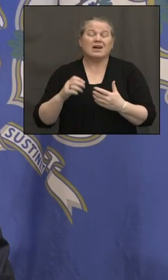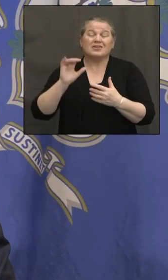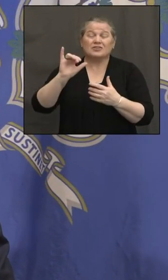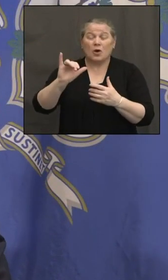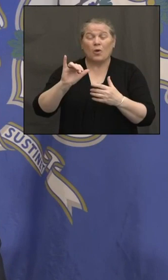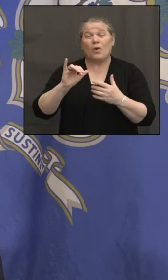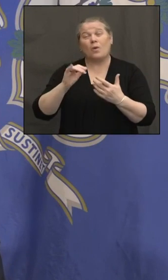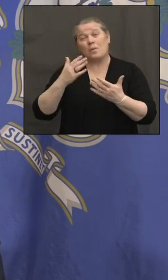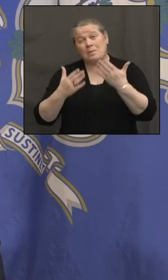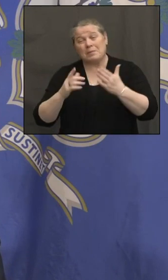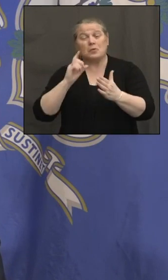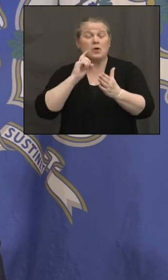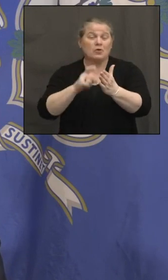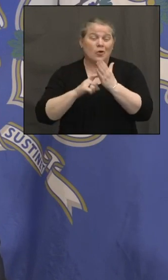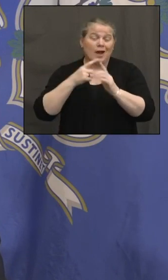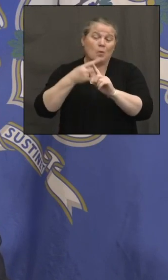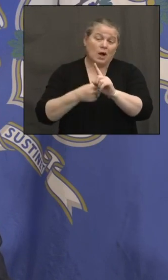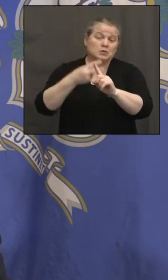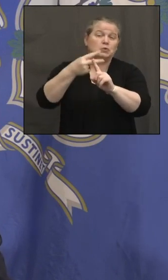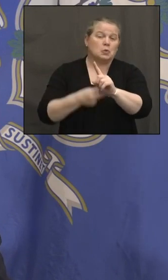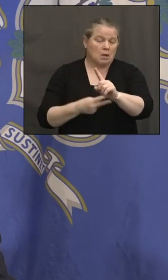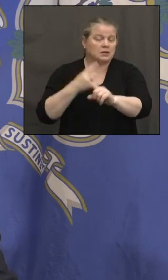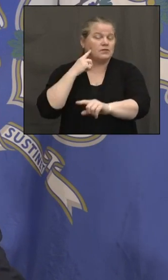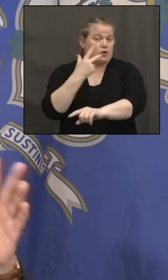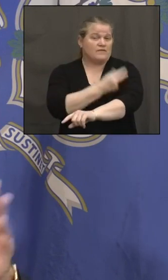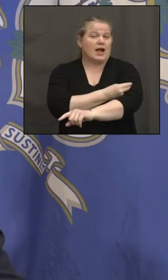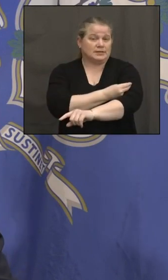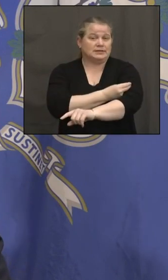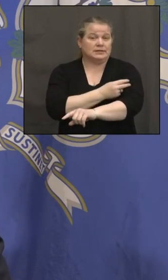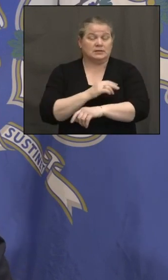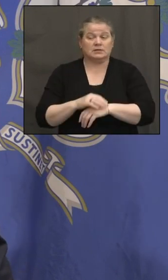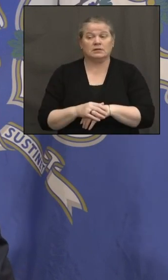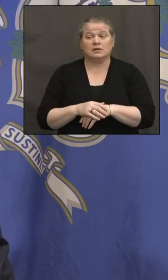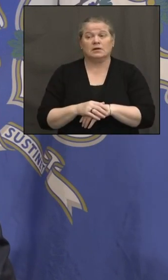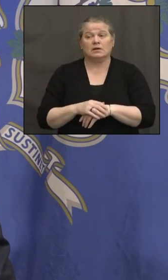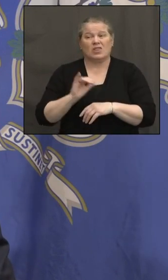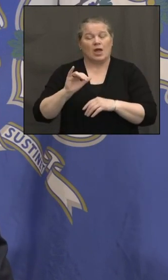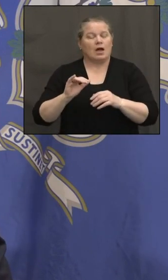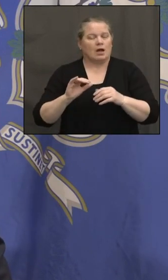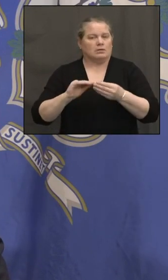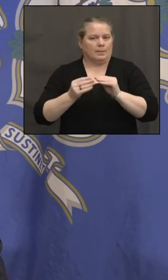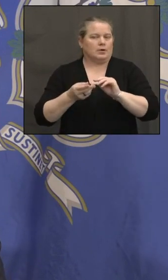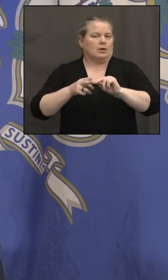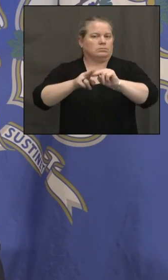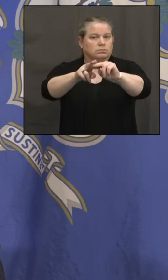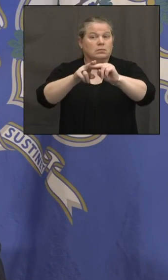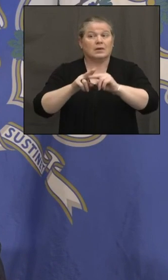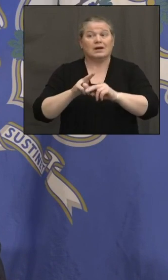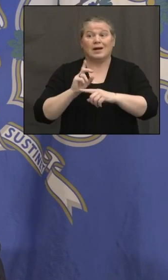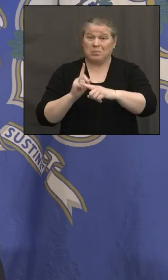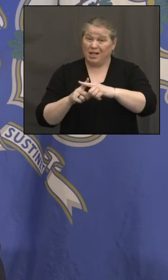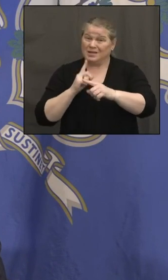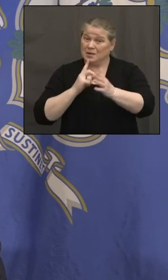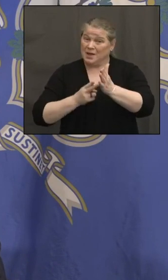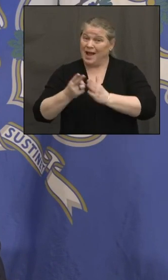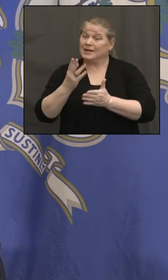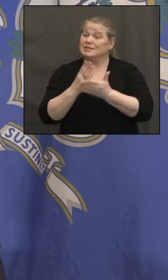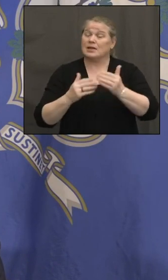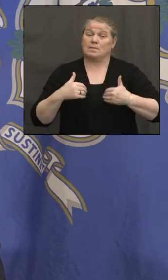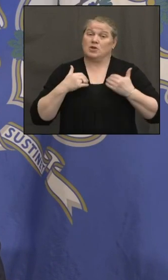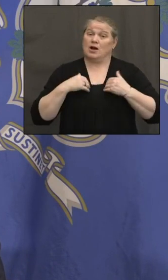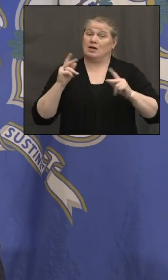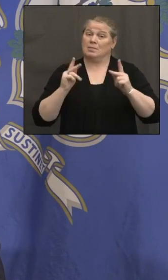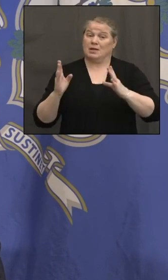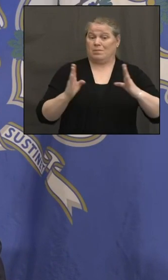numbers. And to be blunt about it, it's going to get tougher and tougher. You may have some younger people who aren't quite as eager to get